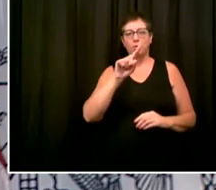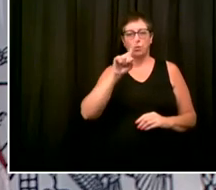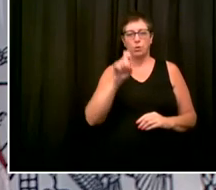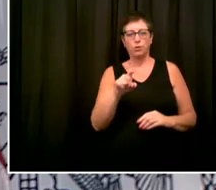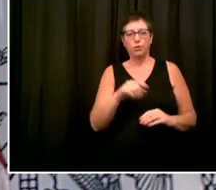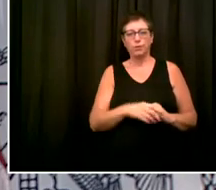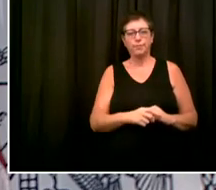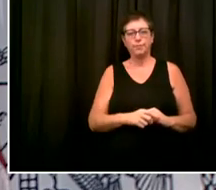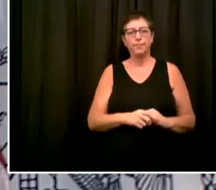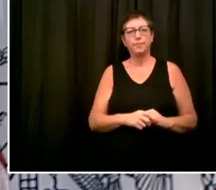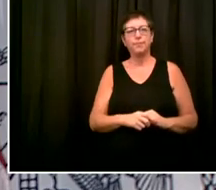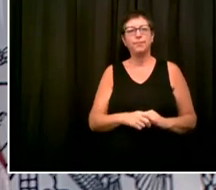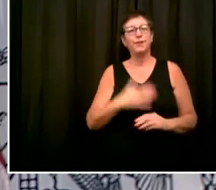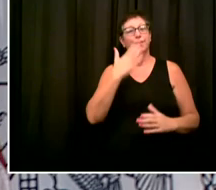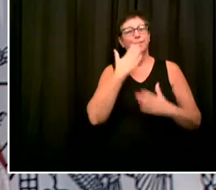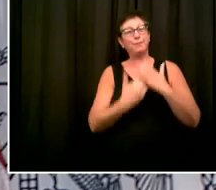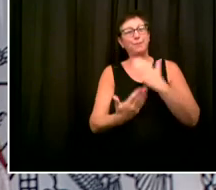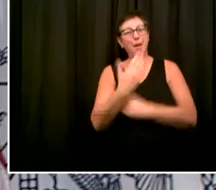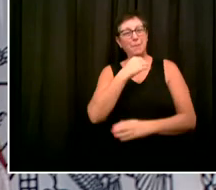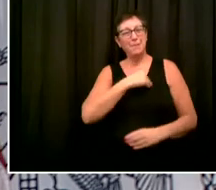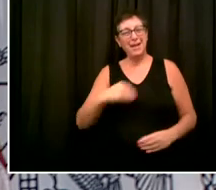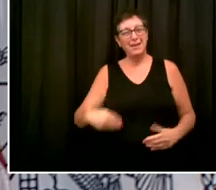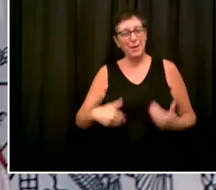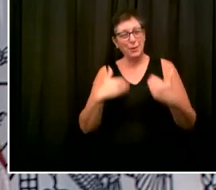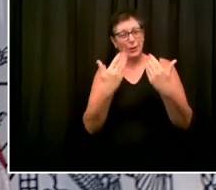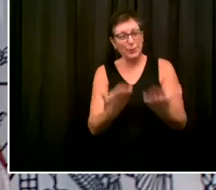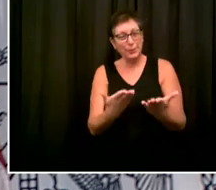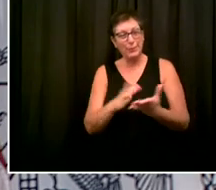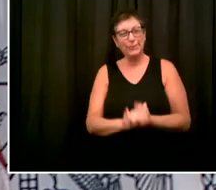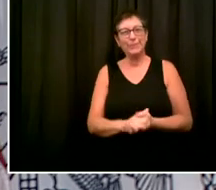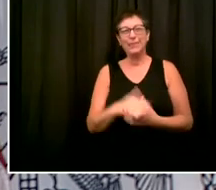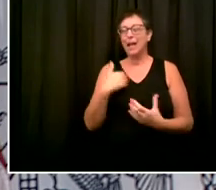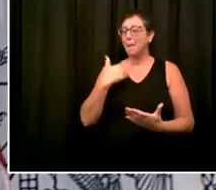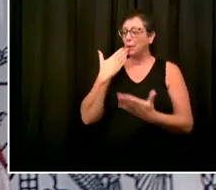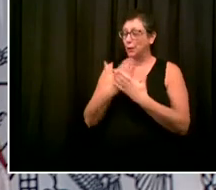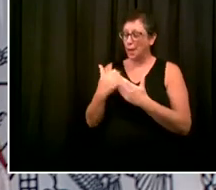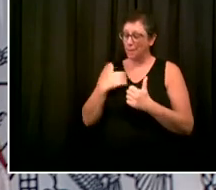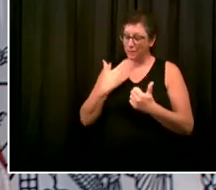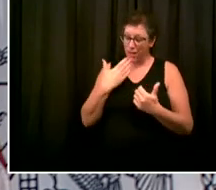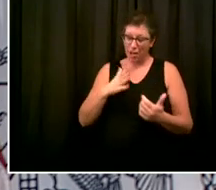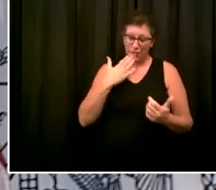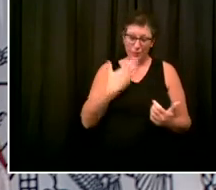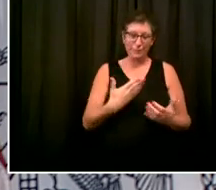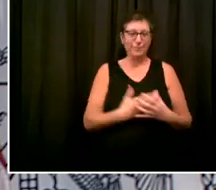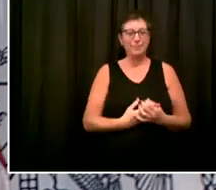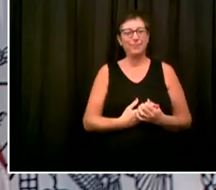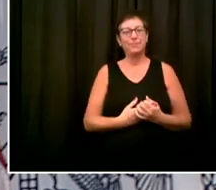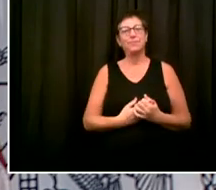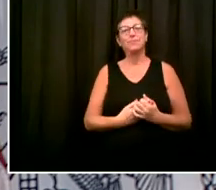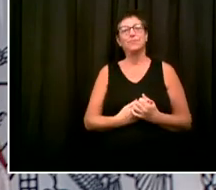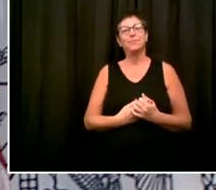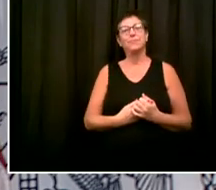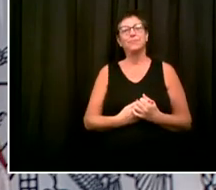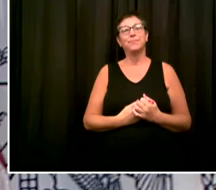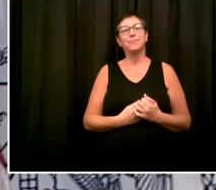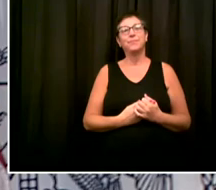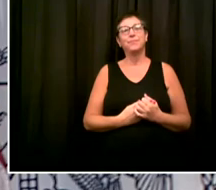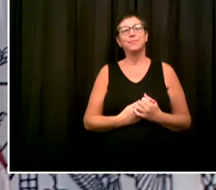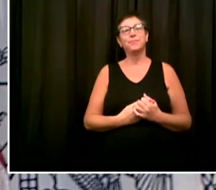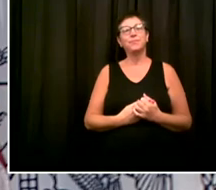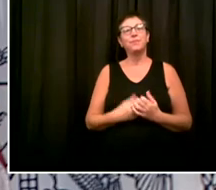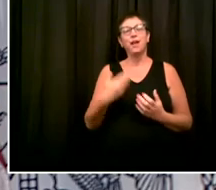Morning, Mr. Mayor. How are you doing? Good, Michael. How are you? I'm good. A couple of questions.